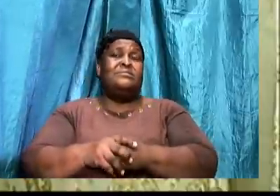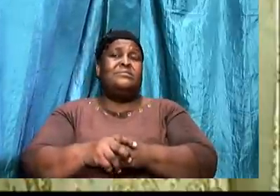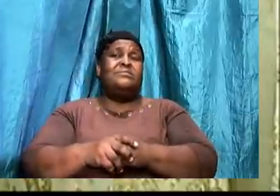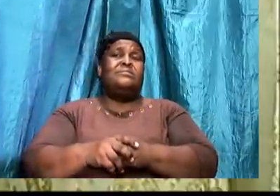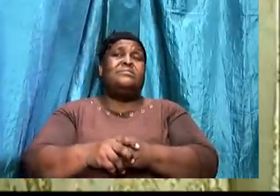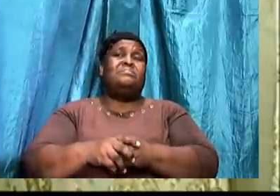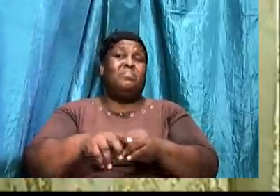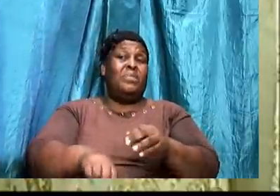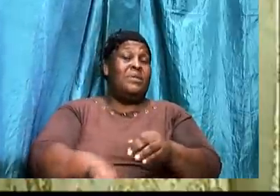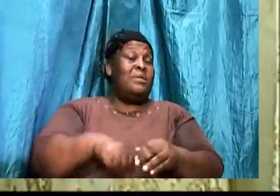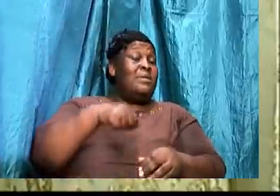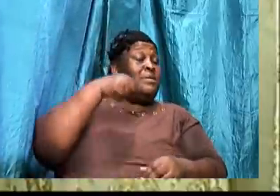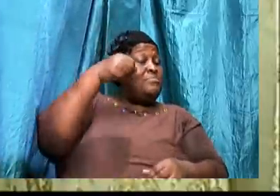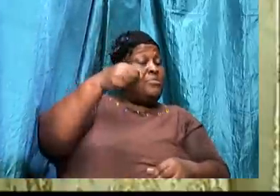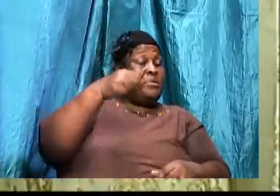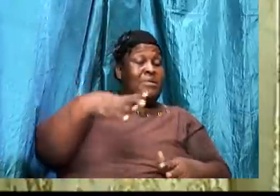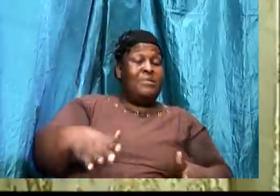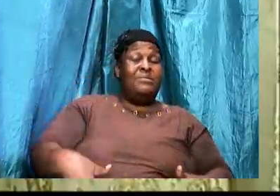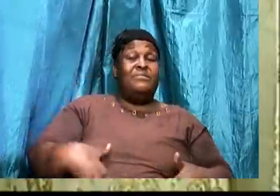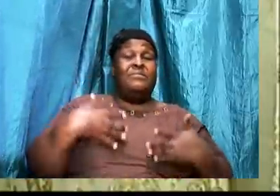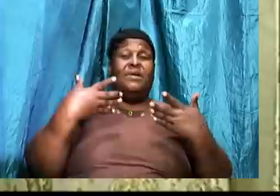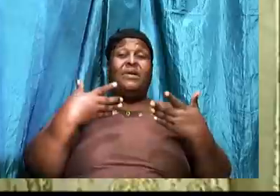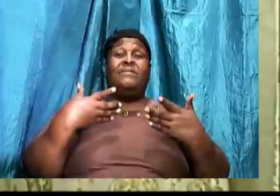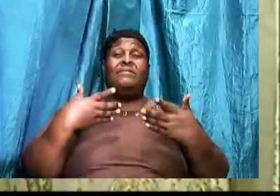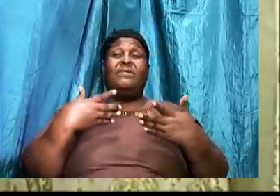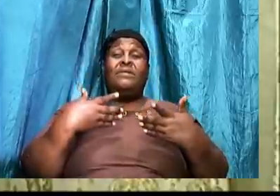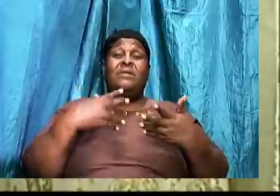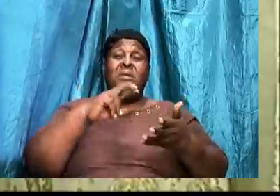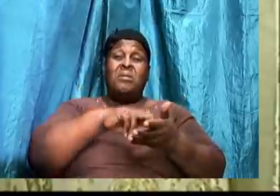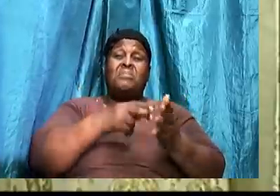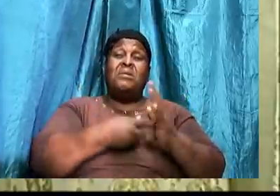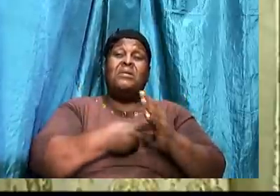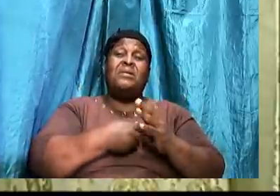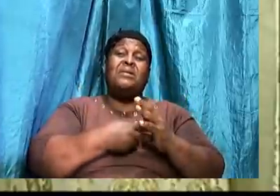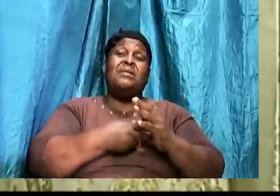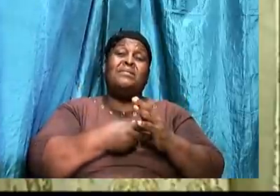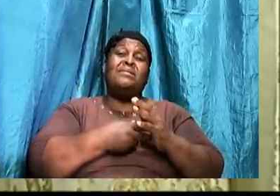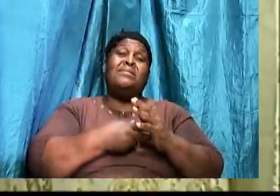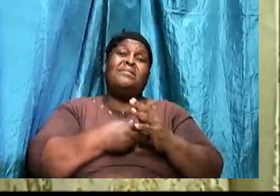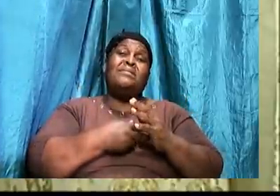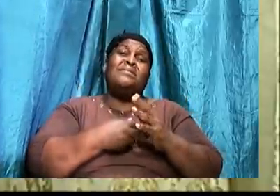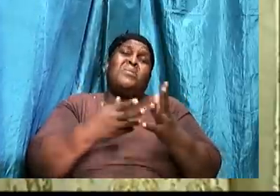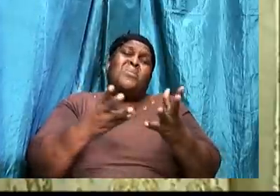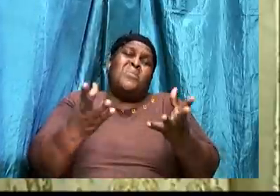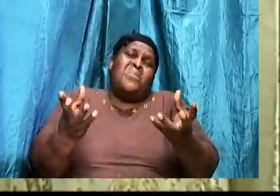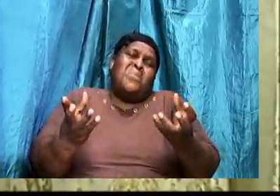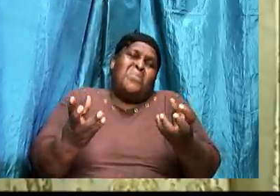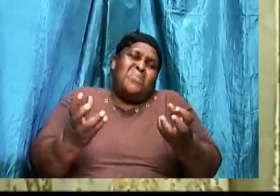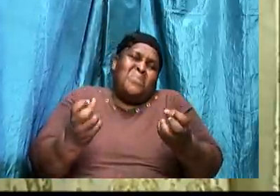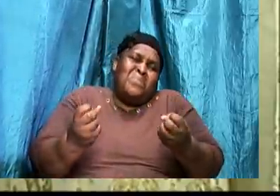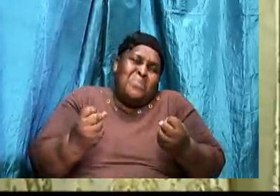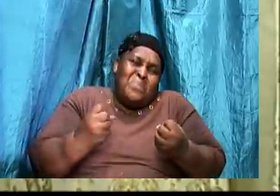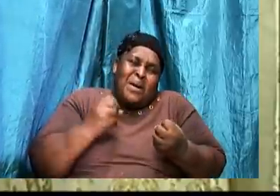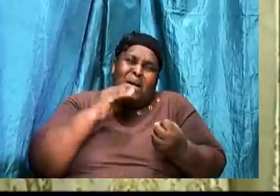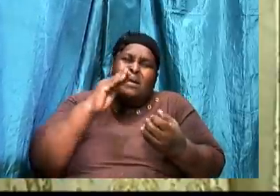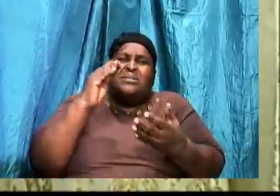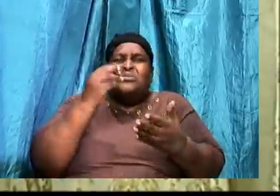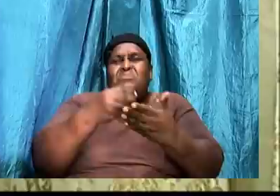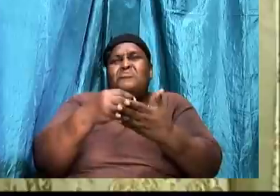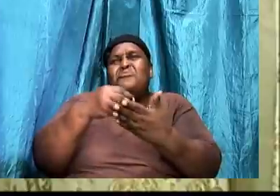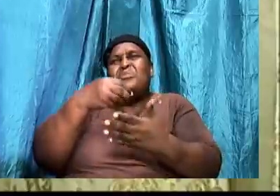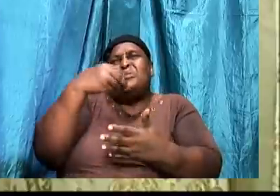The pride of life. It is that desire for. Excess greatness. Or power.